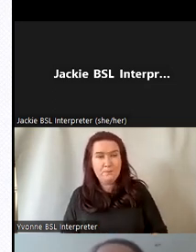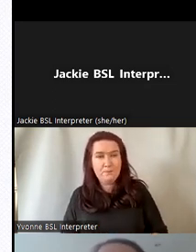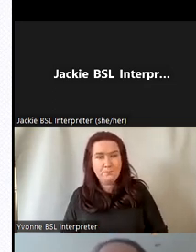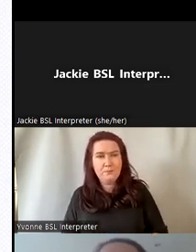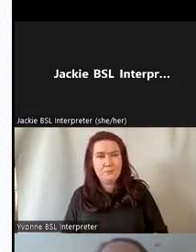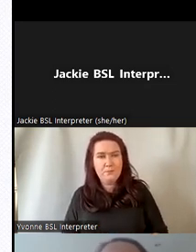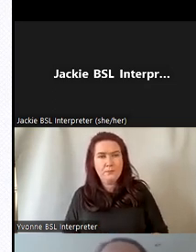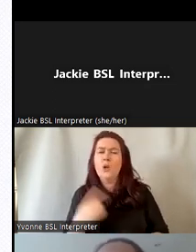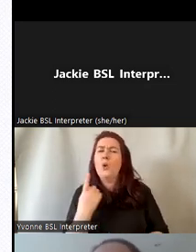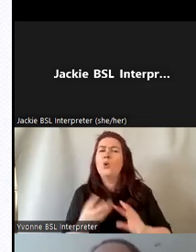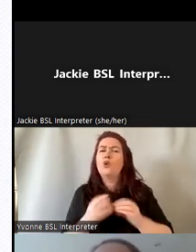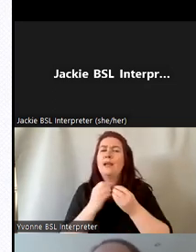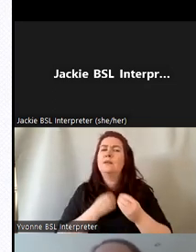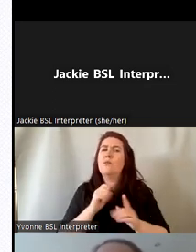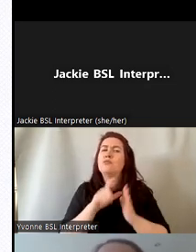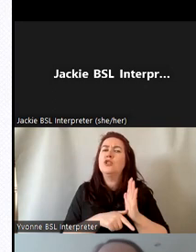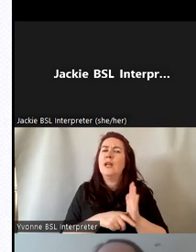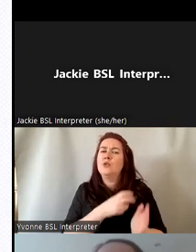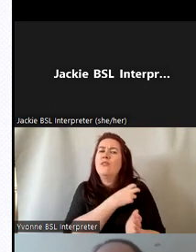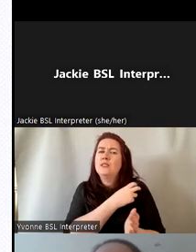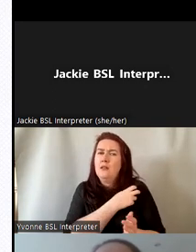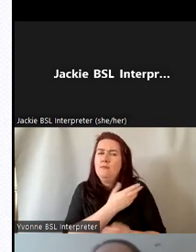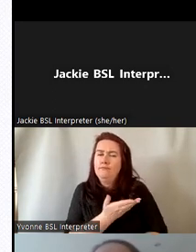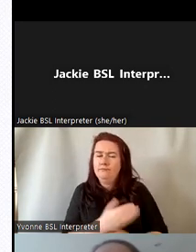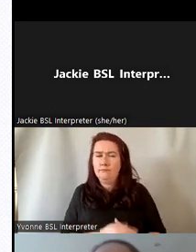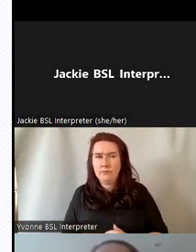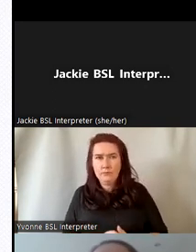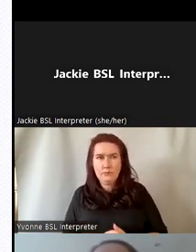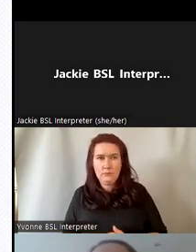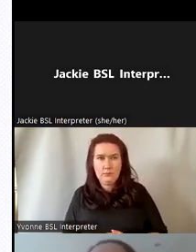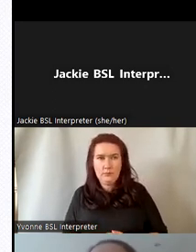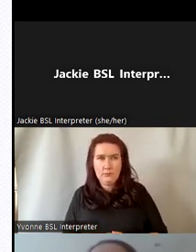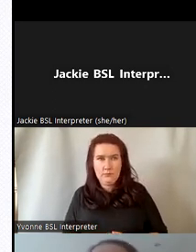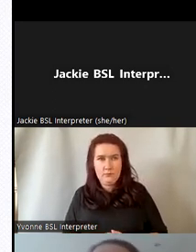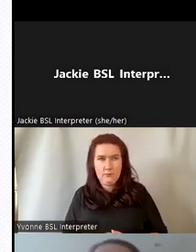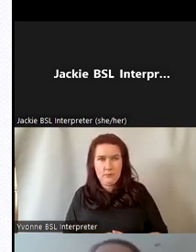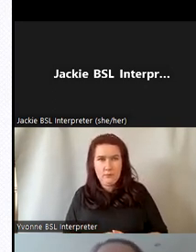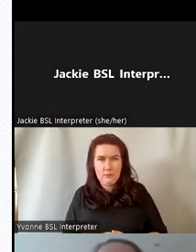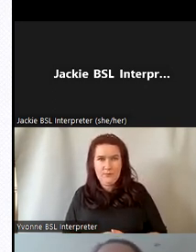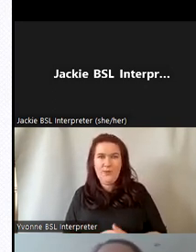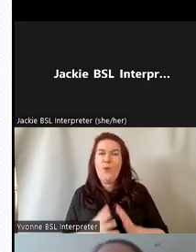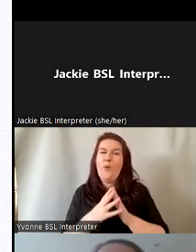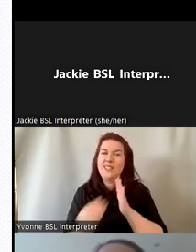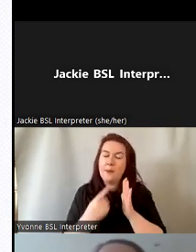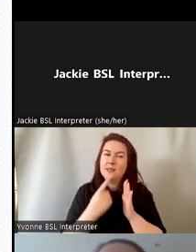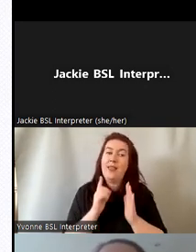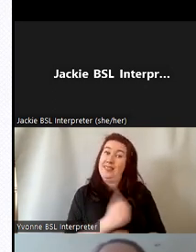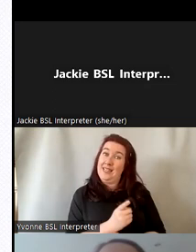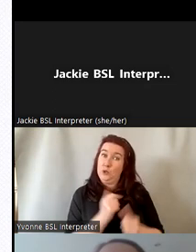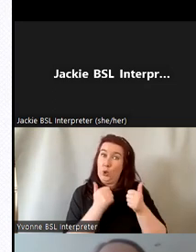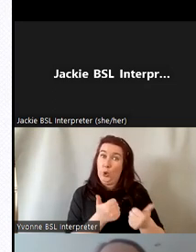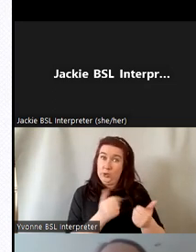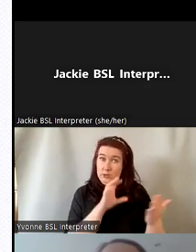so we've got screen grabs and how to's and kind of examples of this is what a good one looks like and there are videos